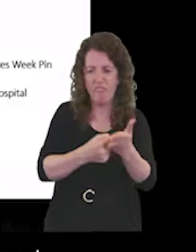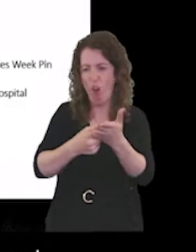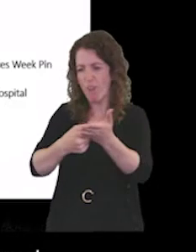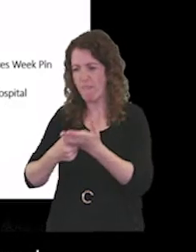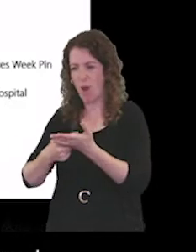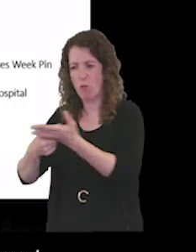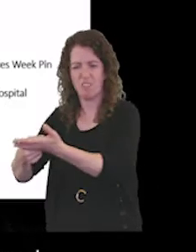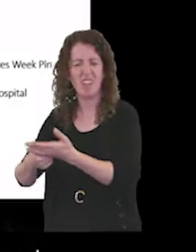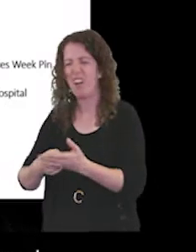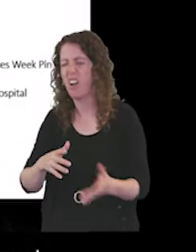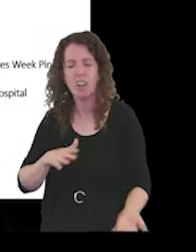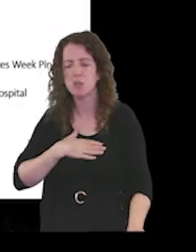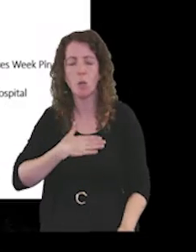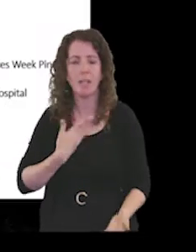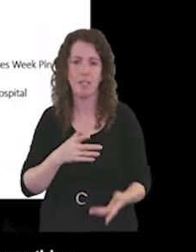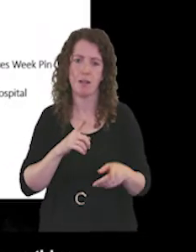from.